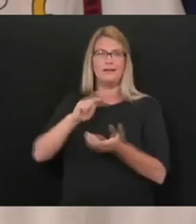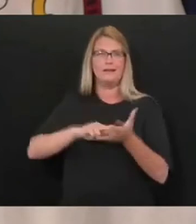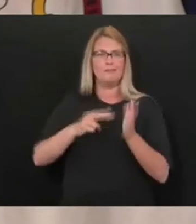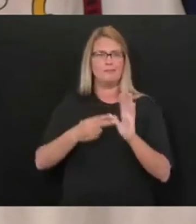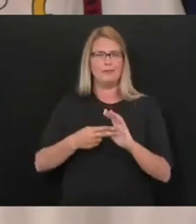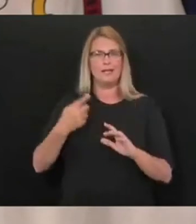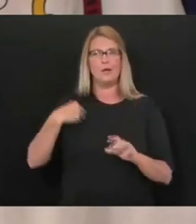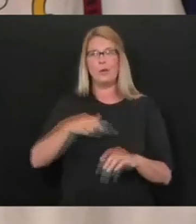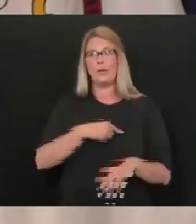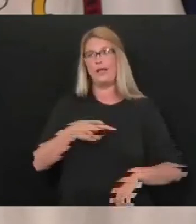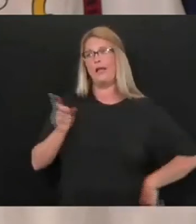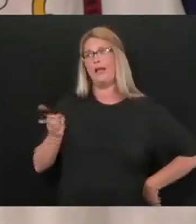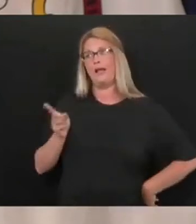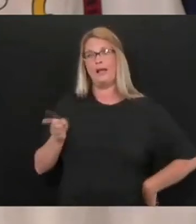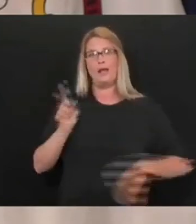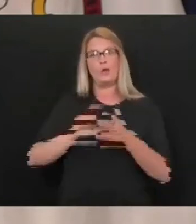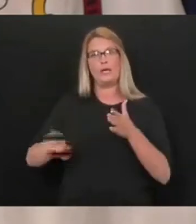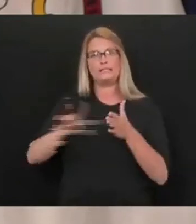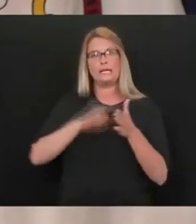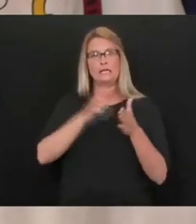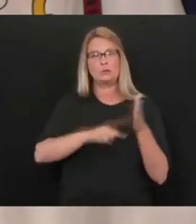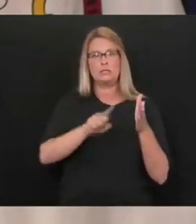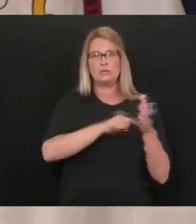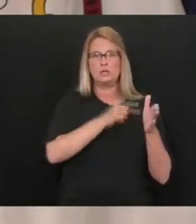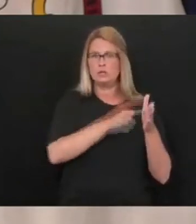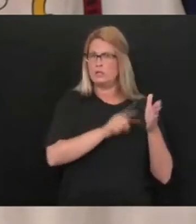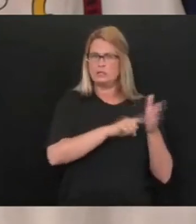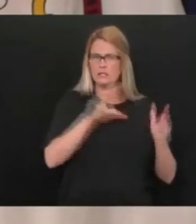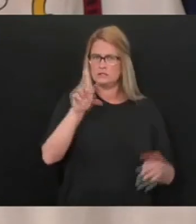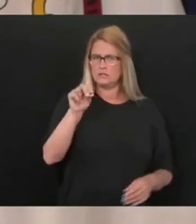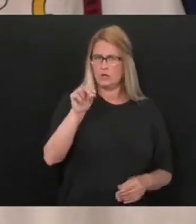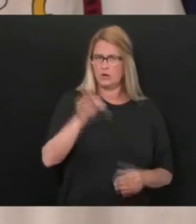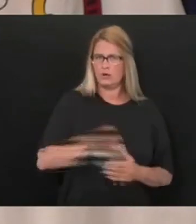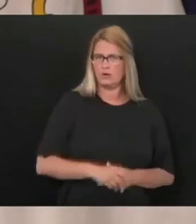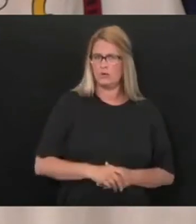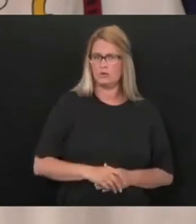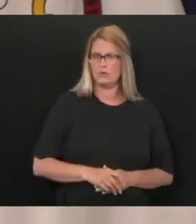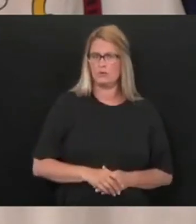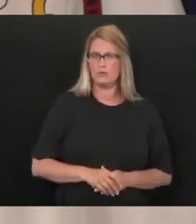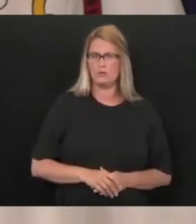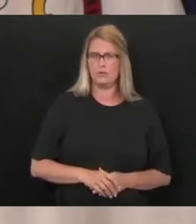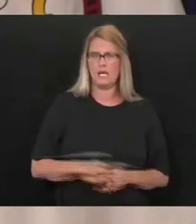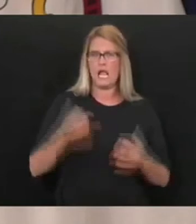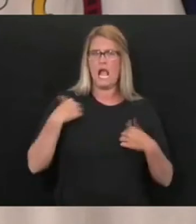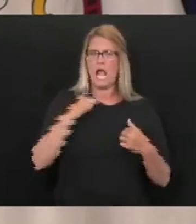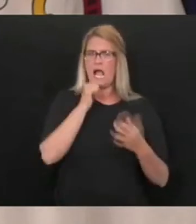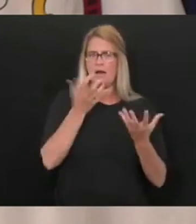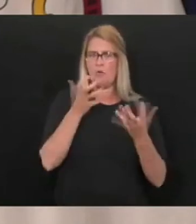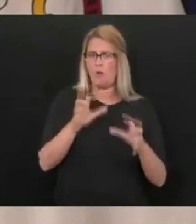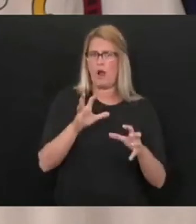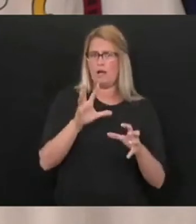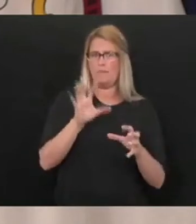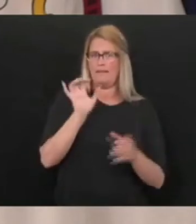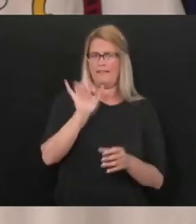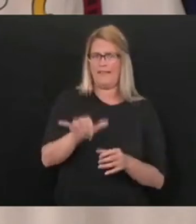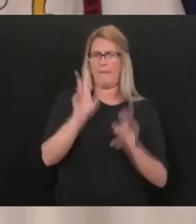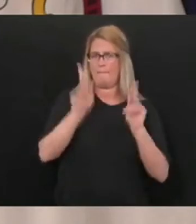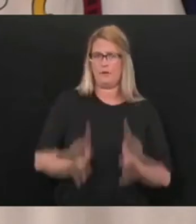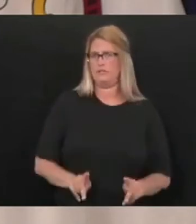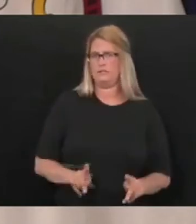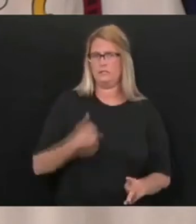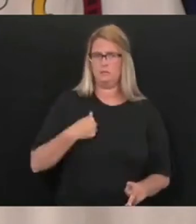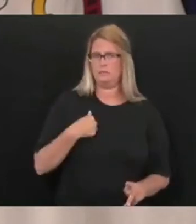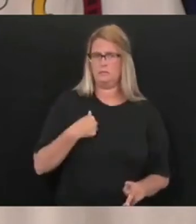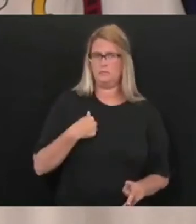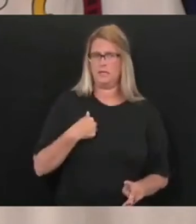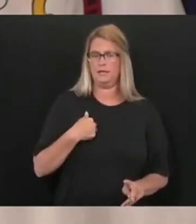well, I told you so, or I told you this, or I told you that, or I really don't care or whatever like that. I don't want to, I don't want to become that person. But,